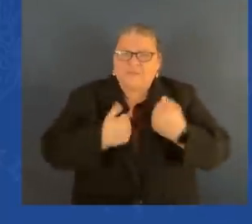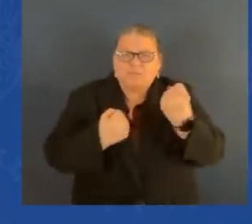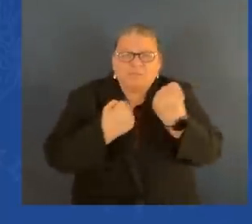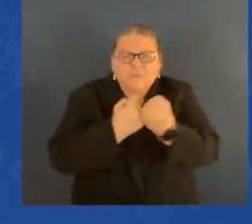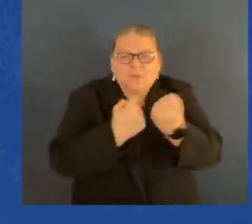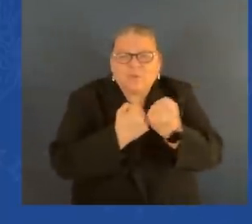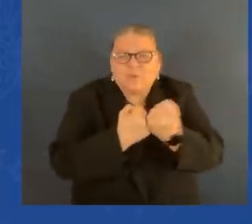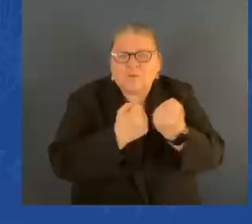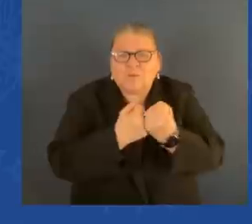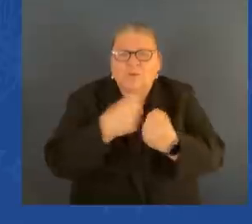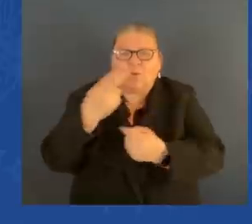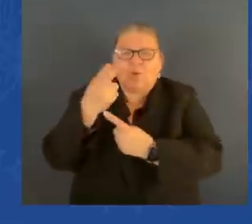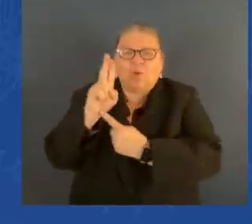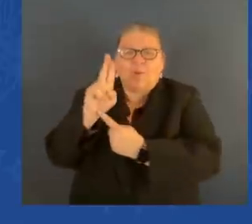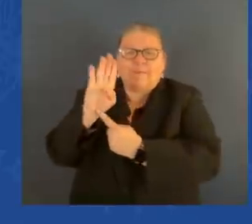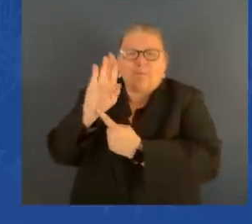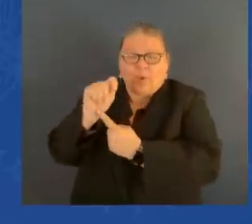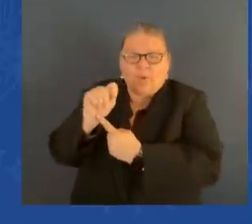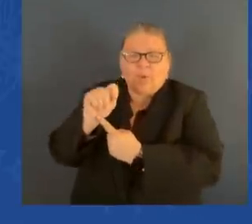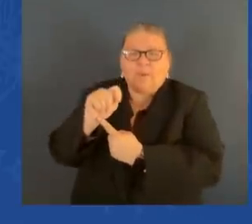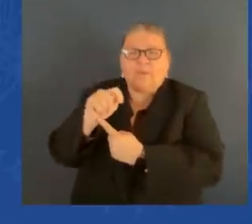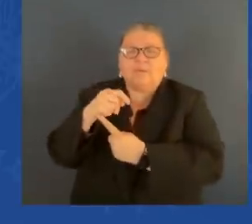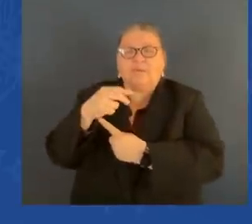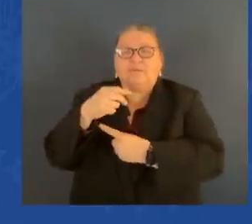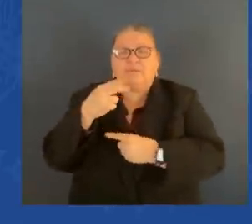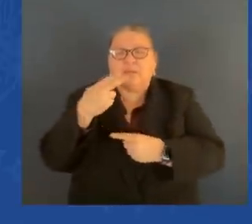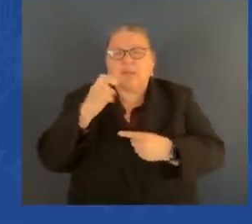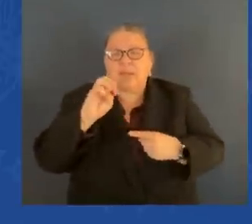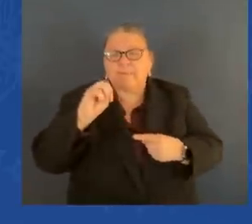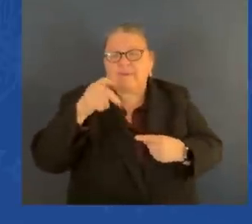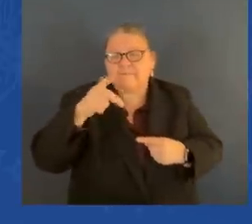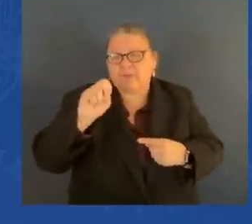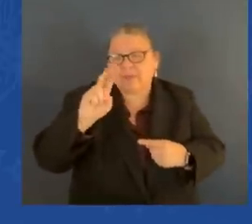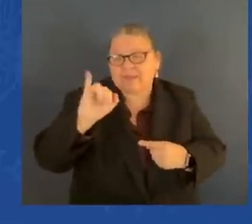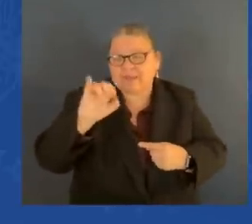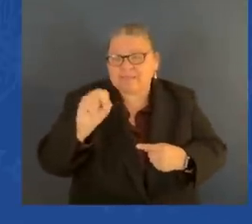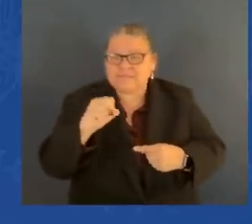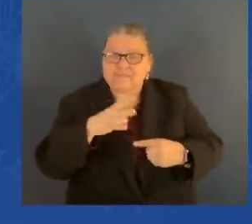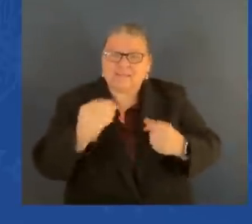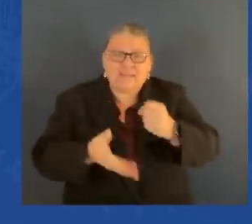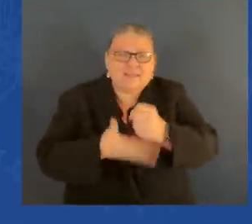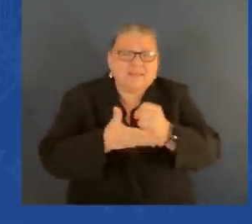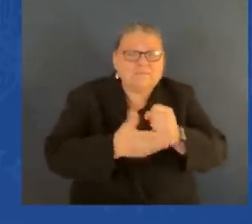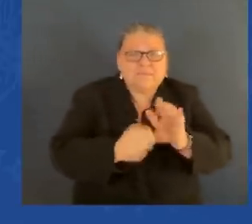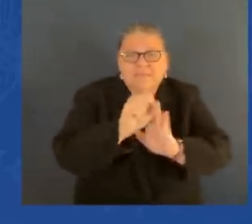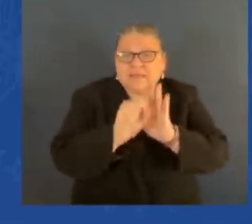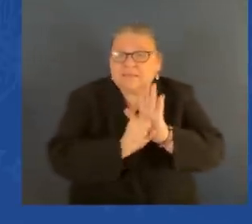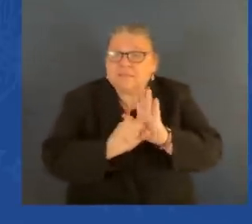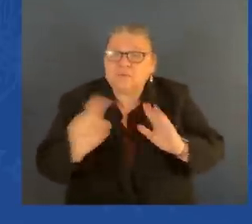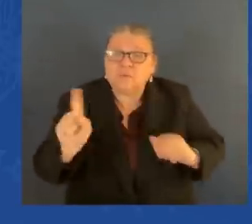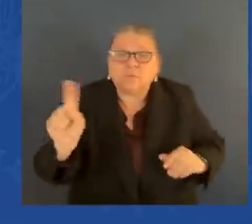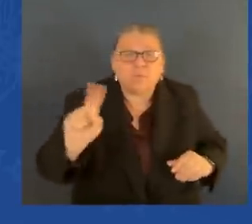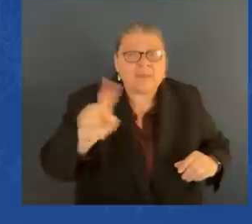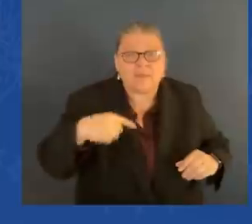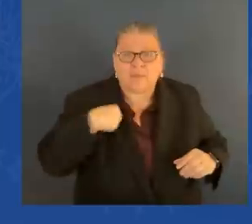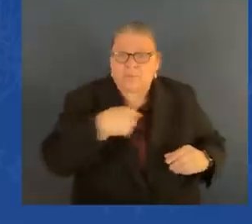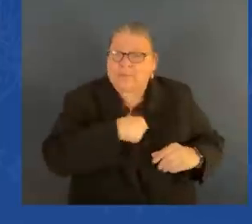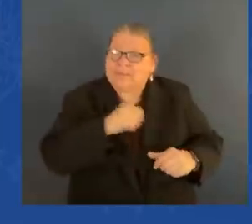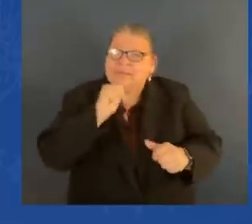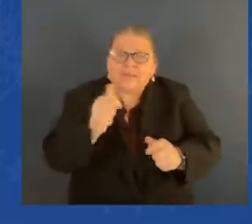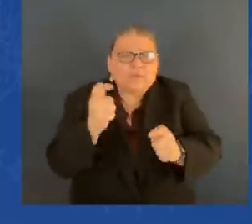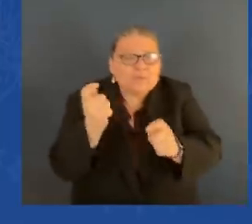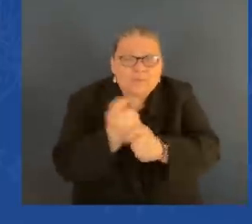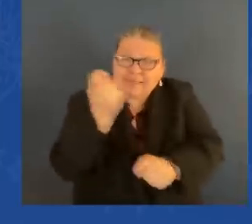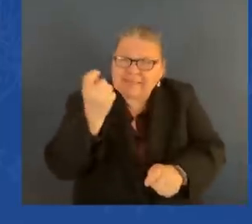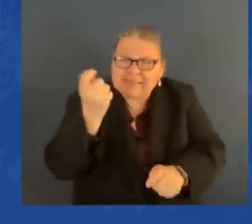learned early the power of bringing people together. And I know that Fritz, for Fritz, no moment was brighter